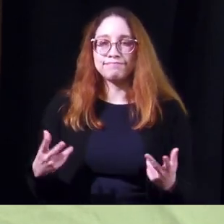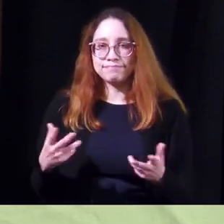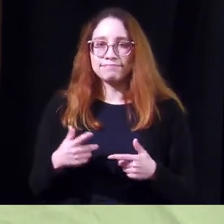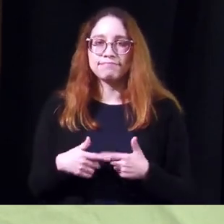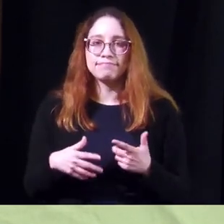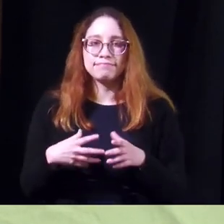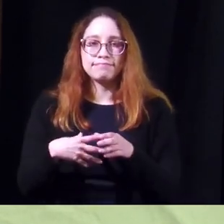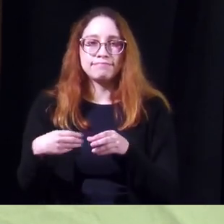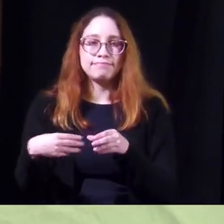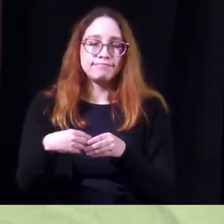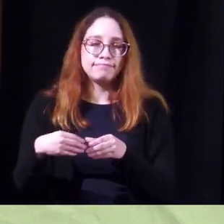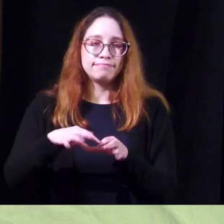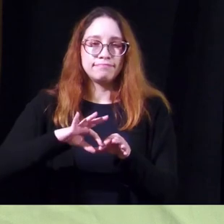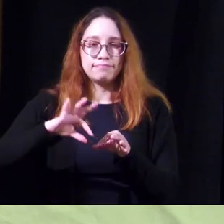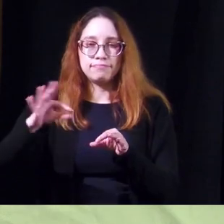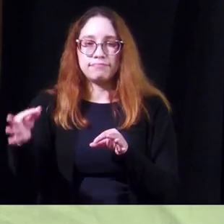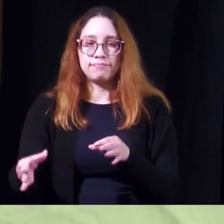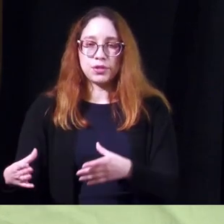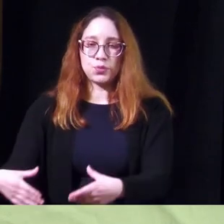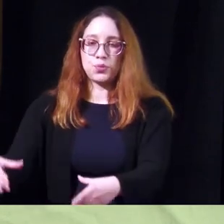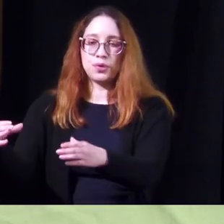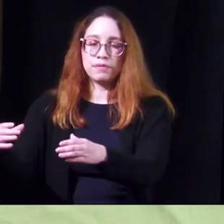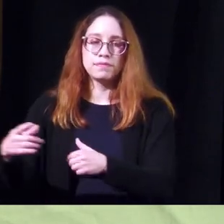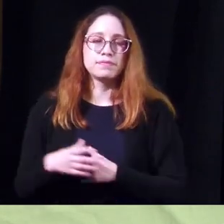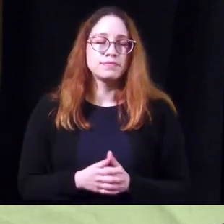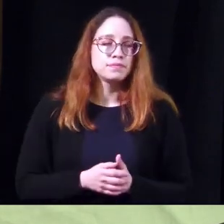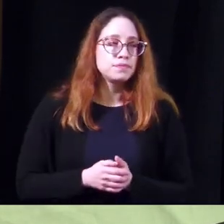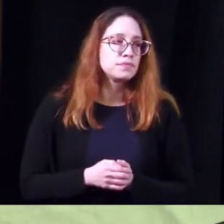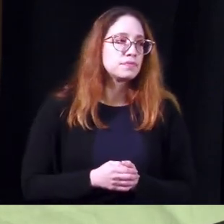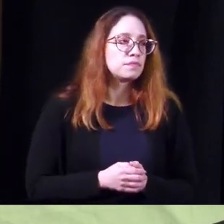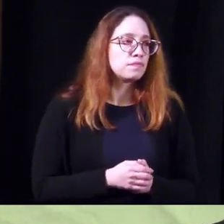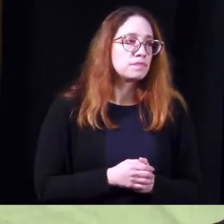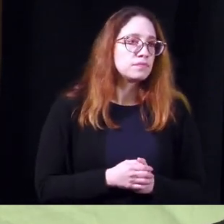to the um the container at the bedside